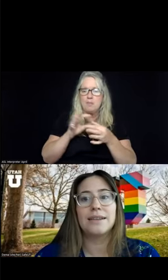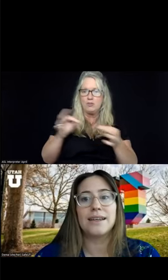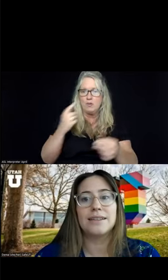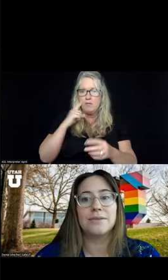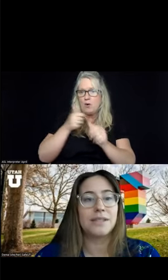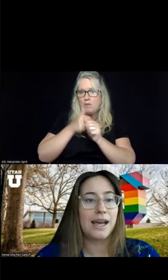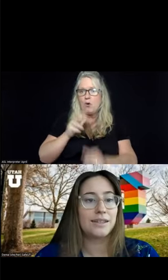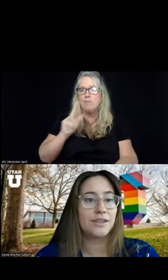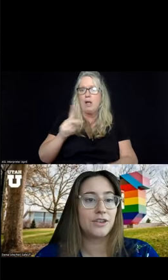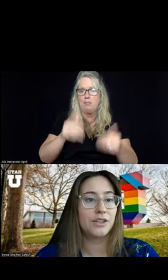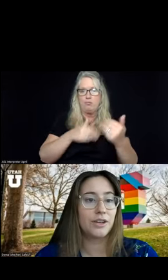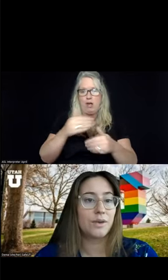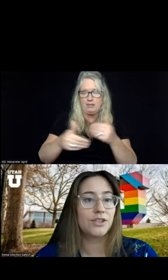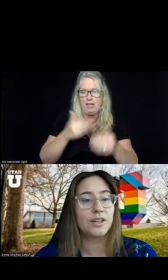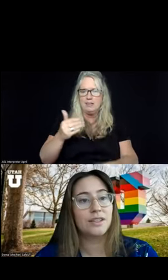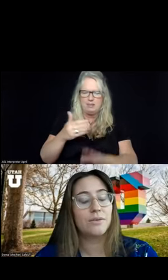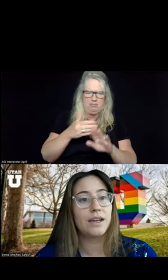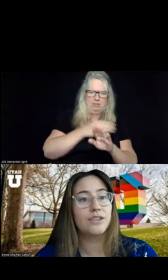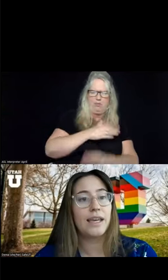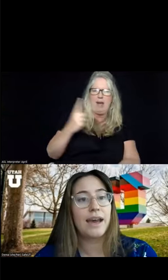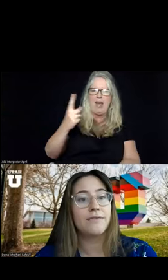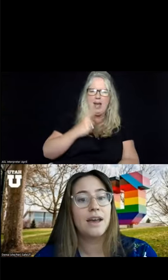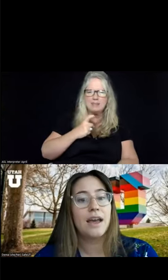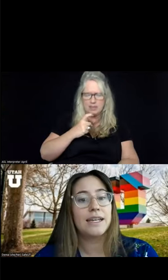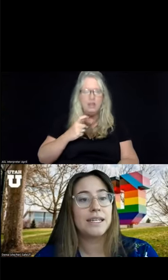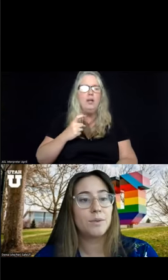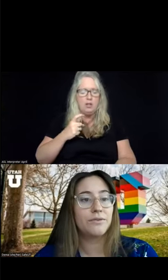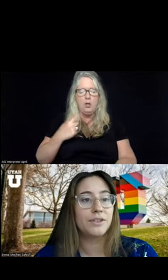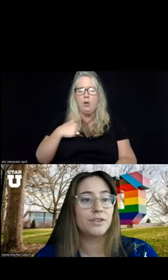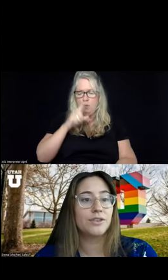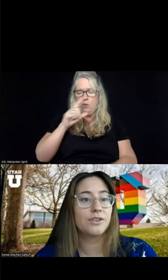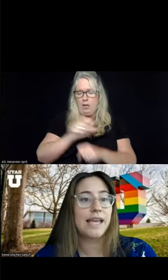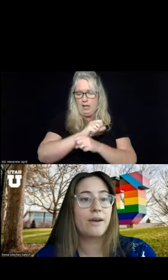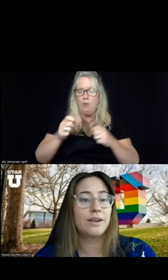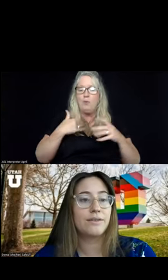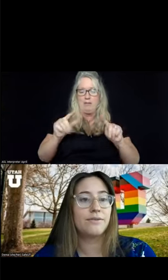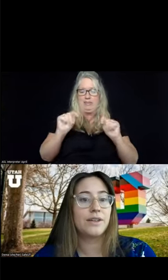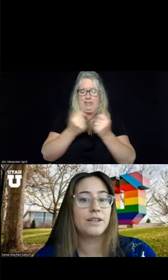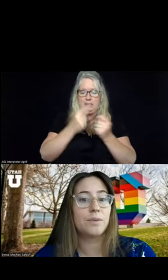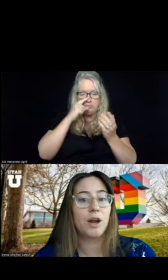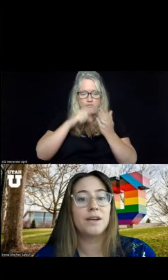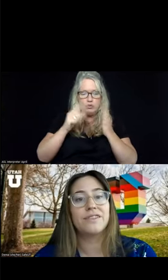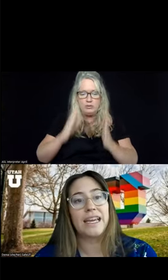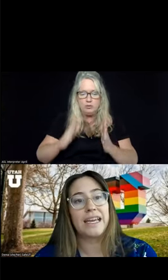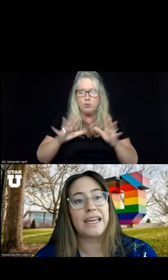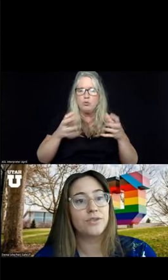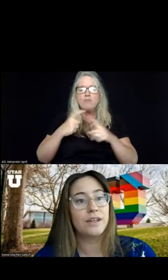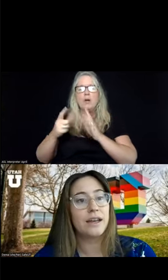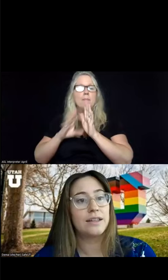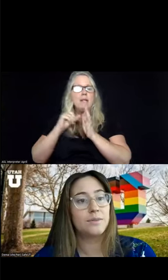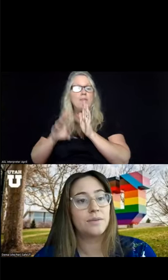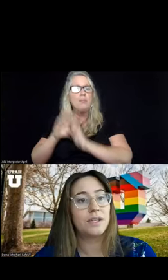process that was asked in an earlier question is that we actually have a team of researchers out of the Department of